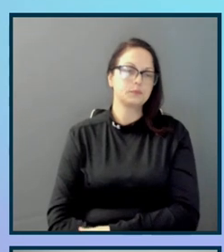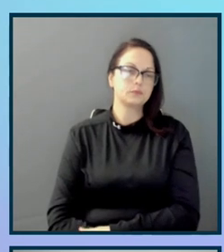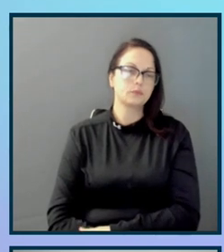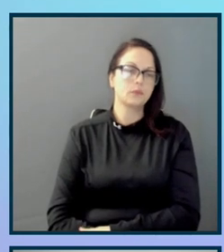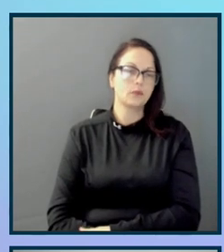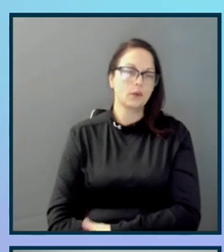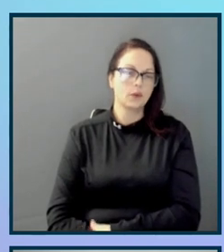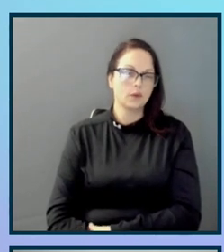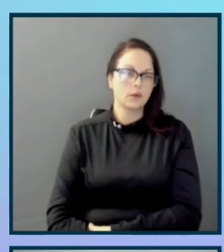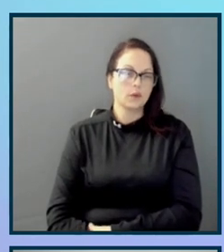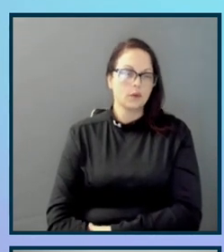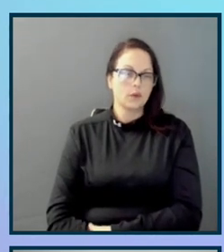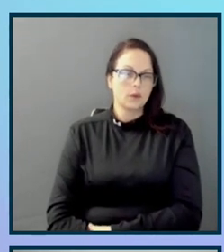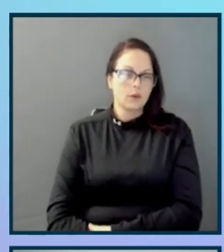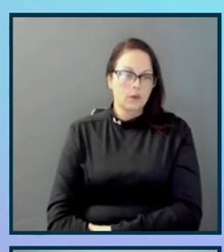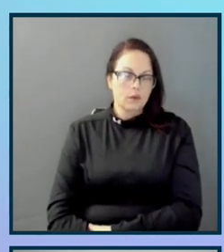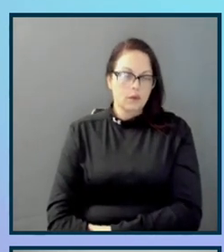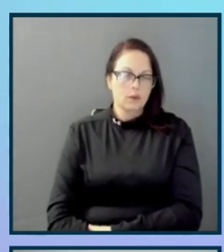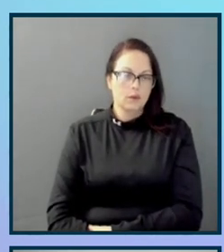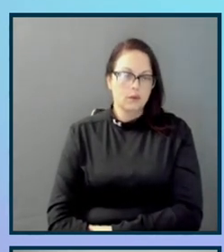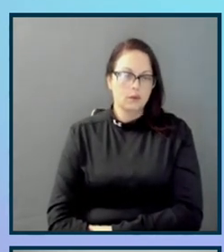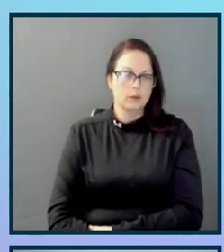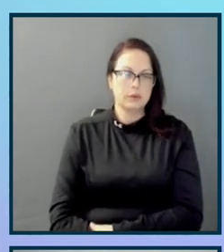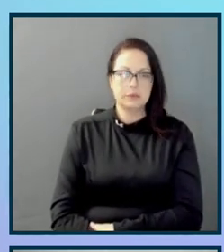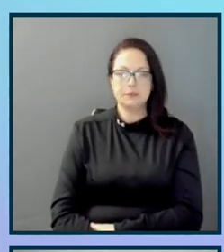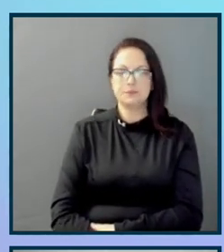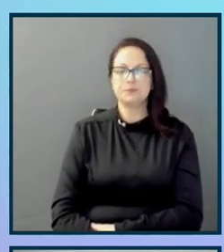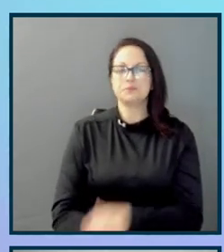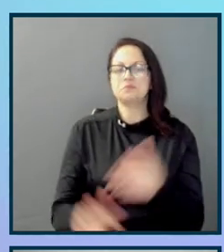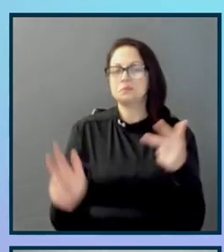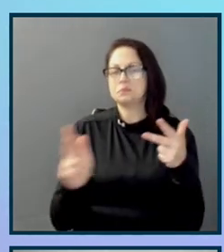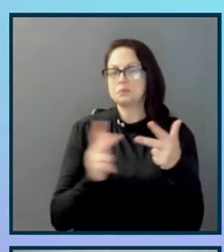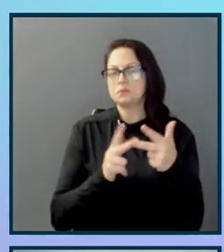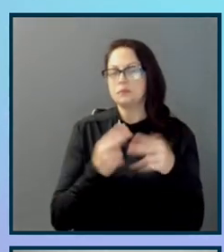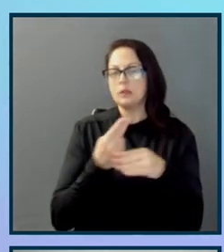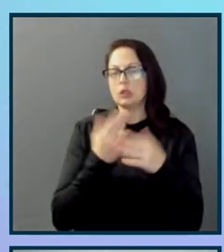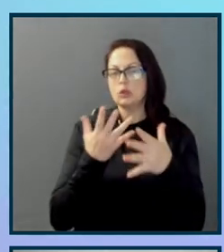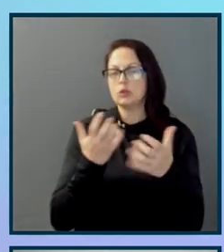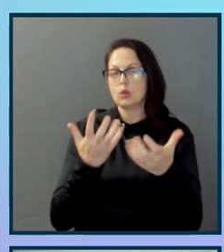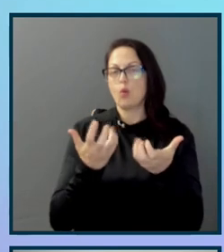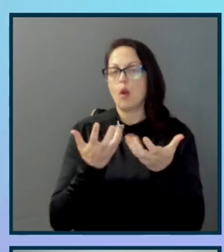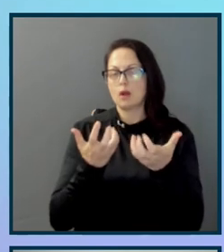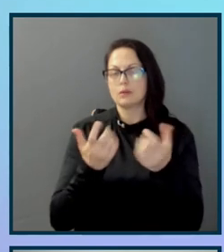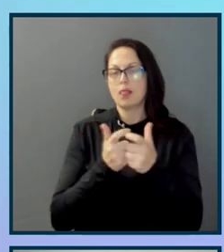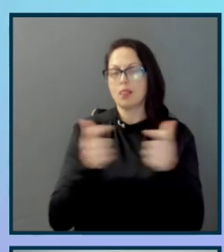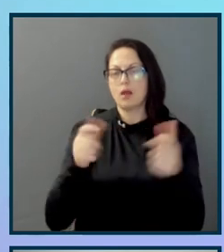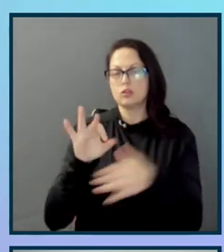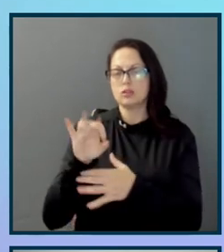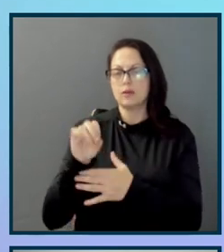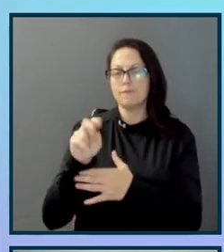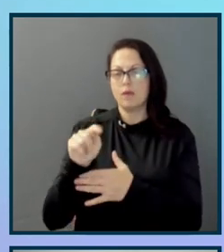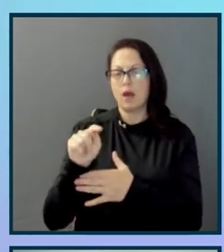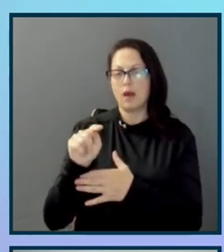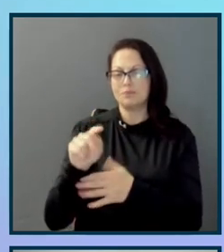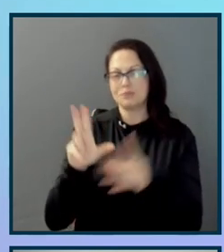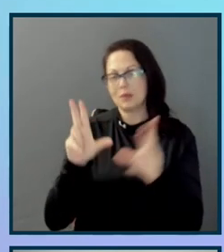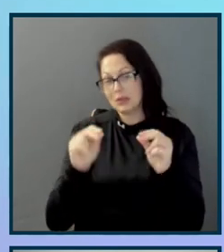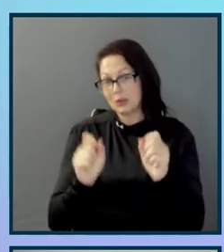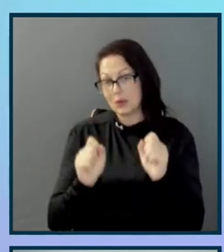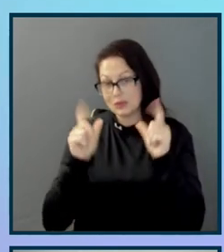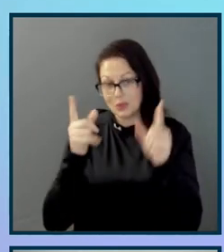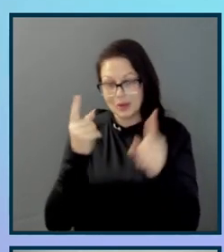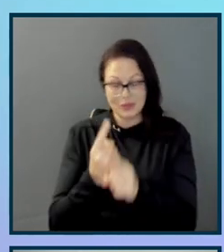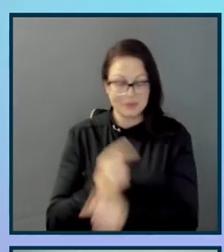Our third overlapping finding is that users wanted larger font sizes. Probably not a surprise to anyone here. So